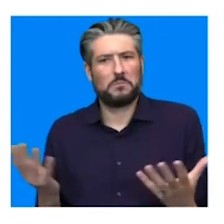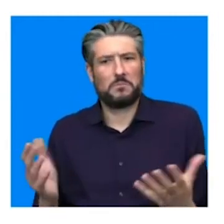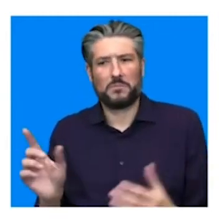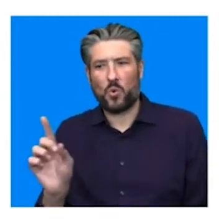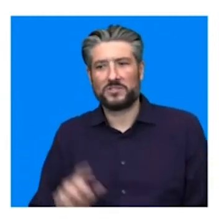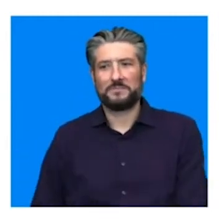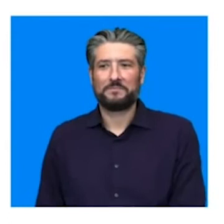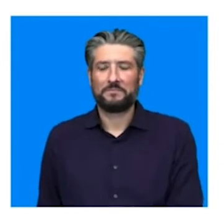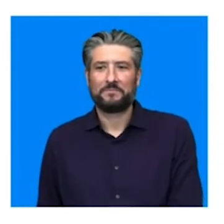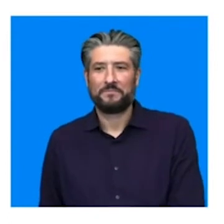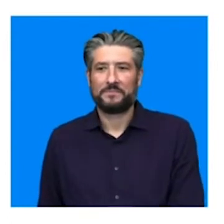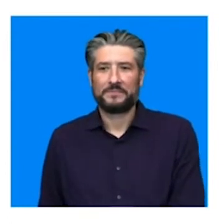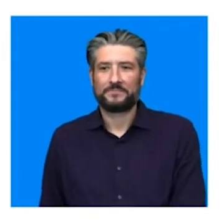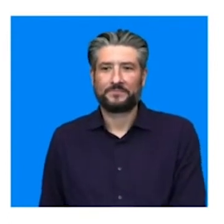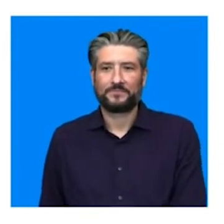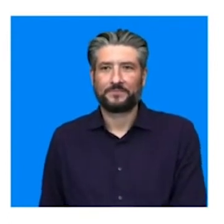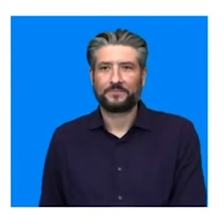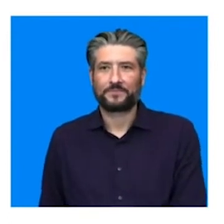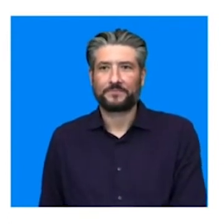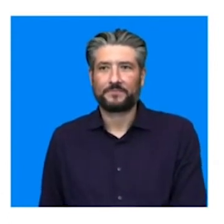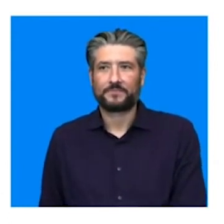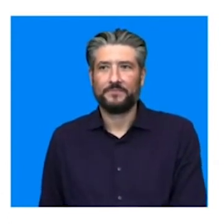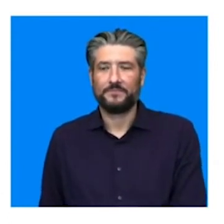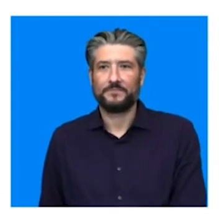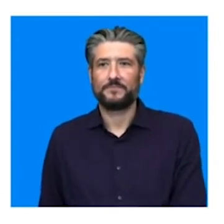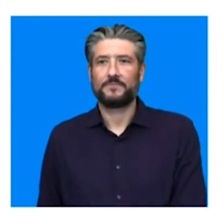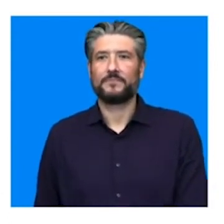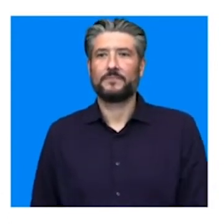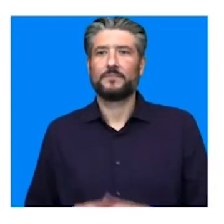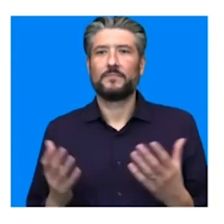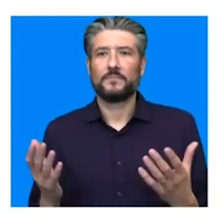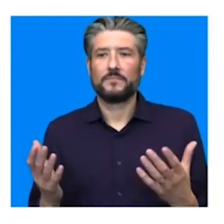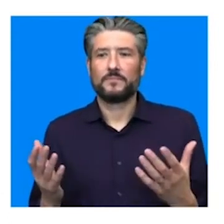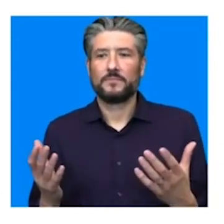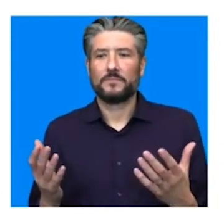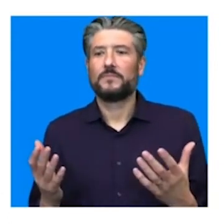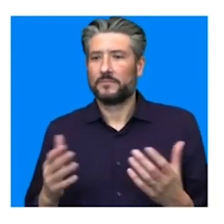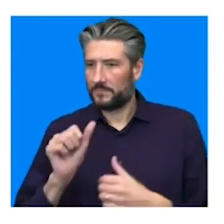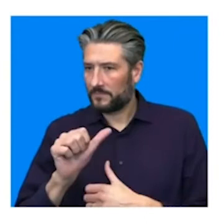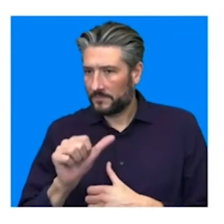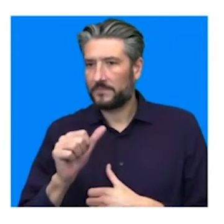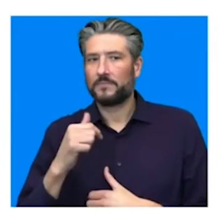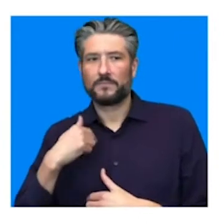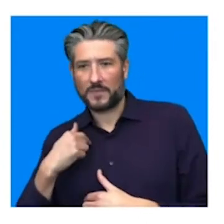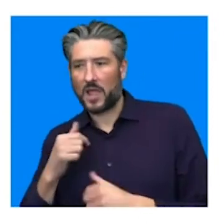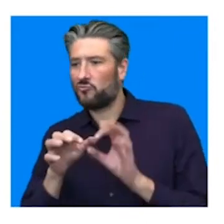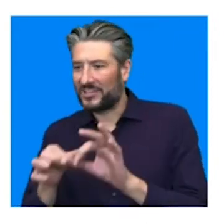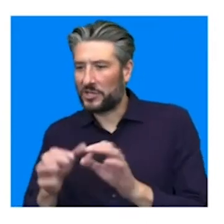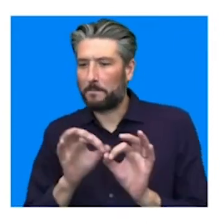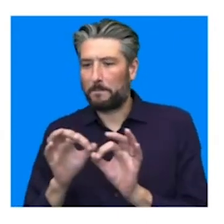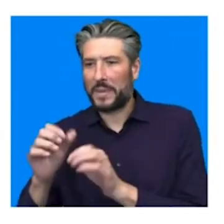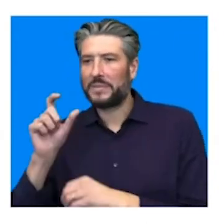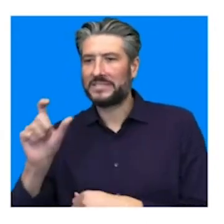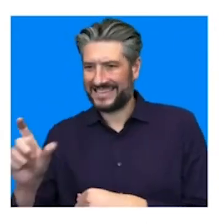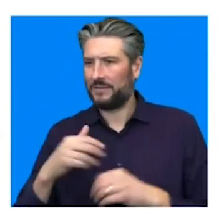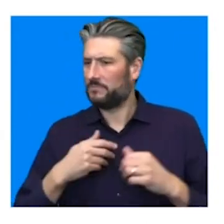I mean, with regard to. Dalton Mark's relationship with BBC, it's continuing. continues.